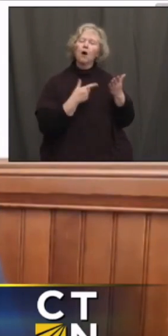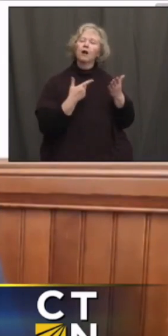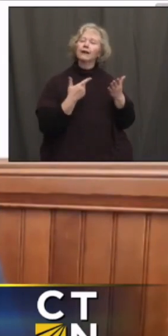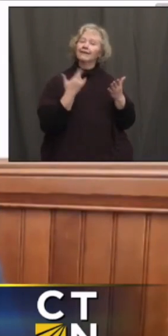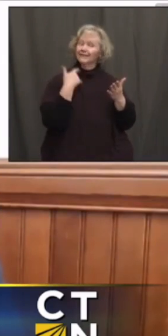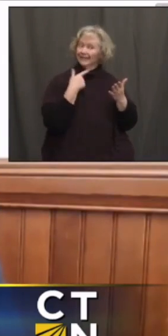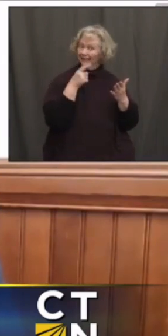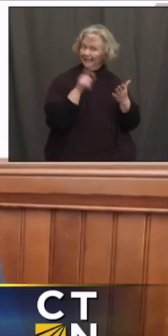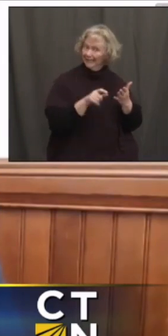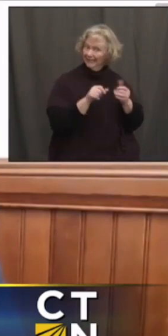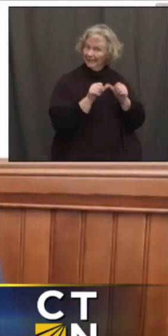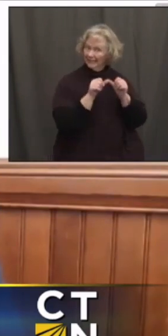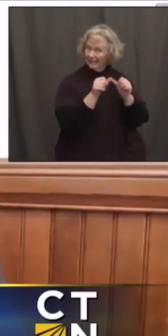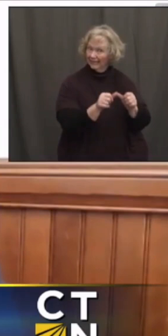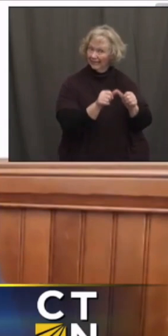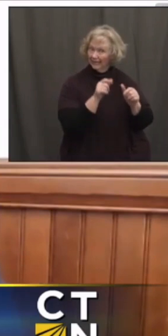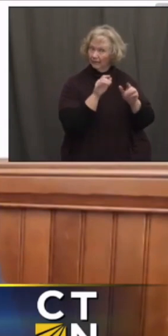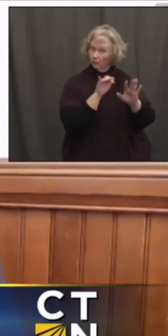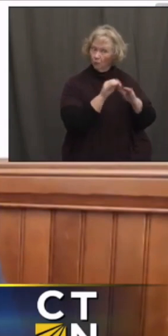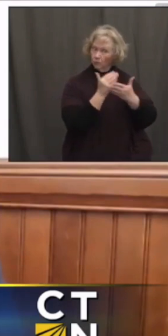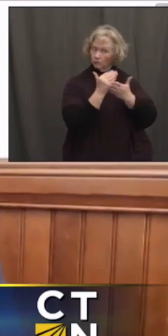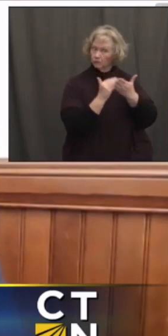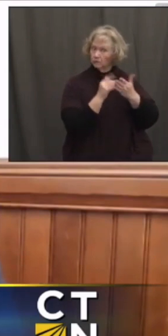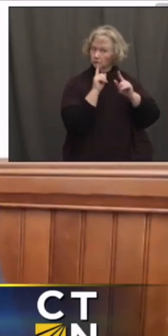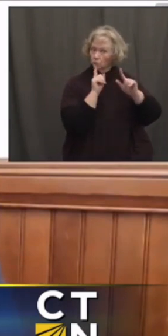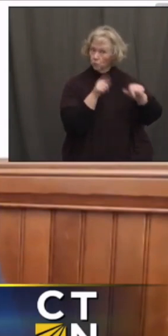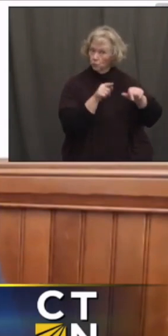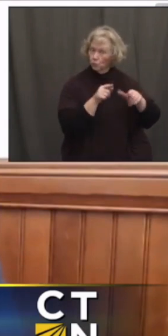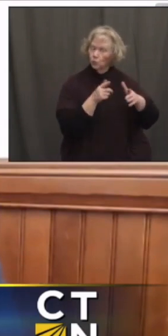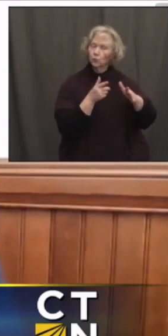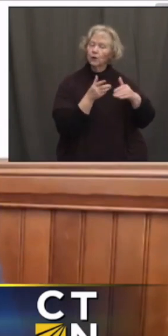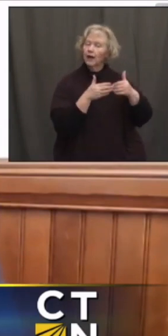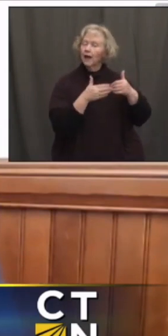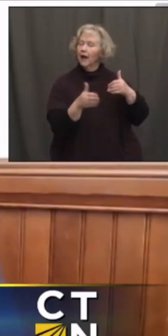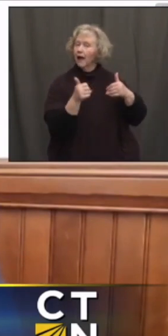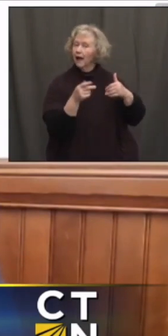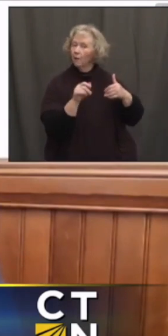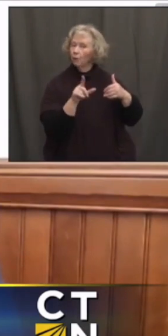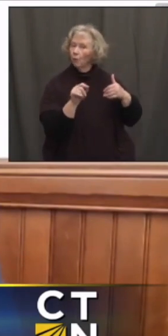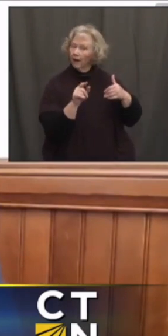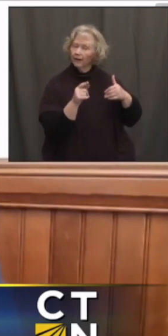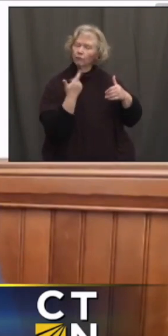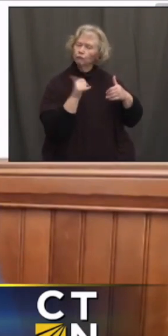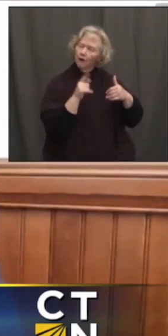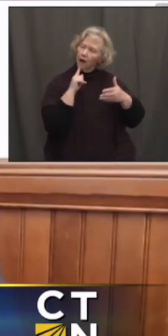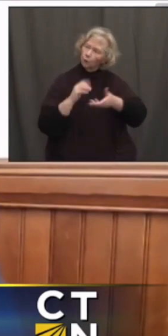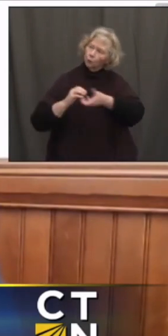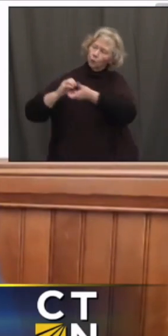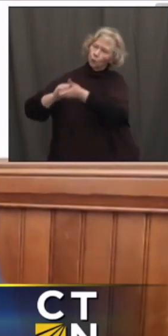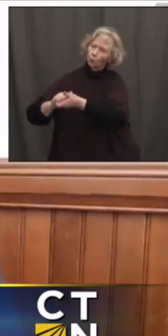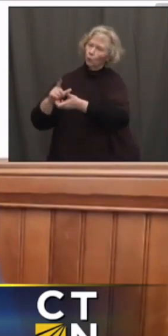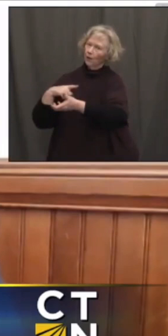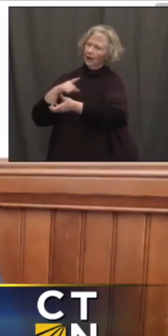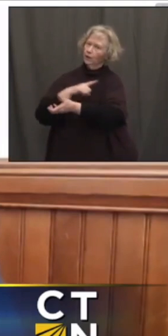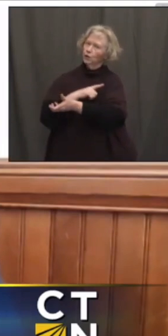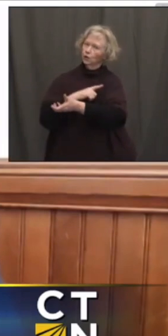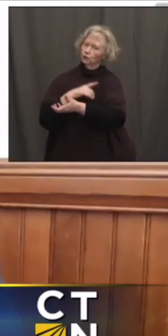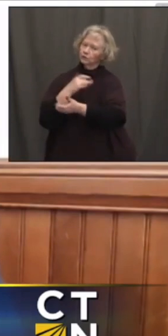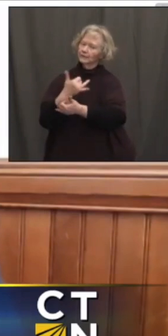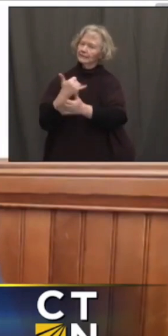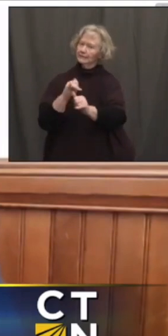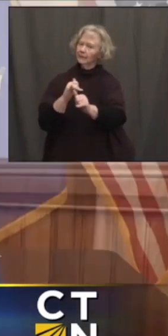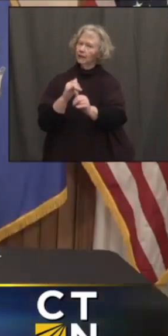to maintain and go forward after April 20th and work with the legislature about how we make sure that they're still